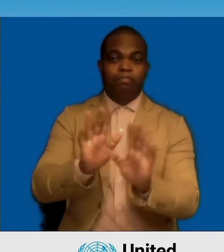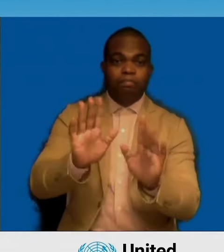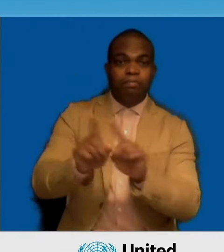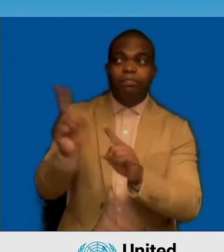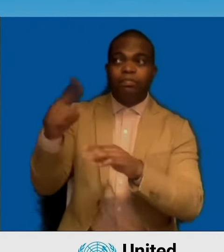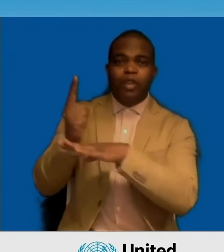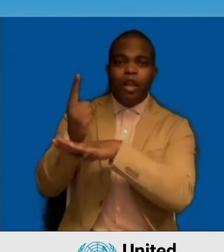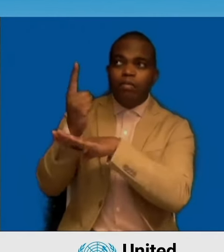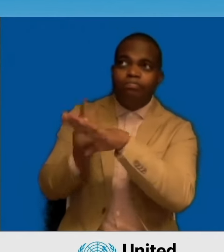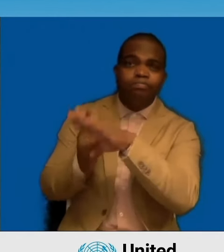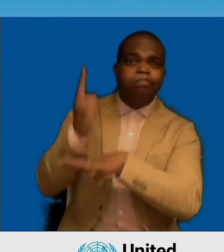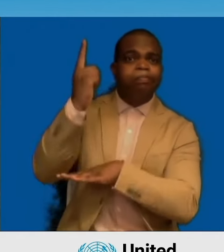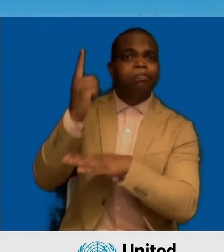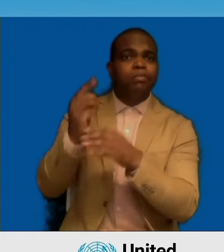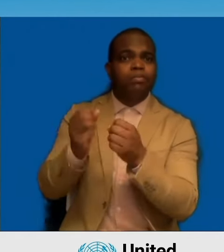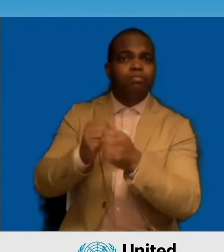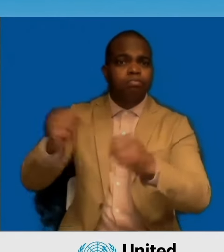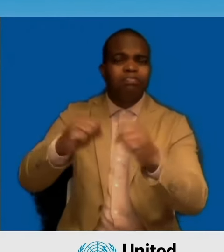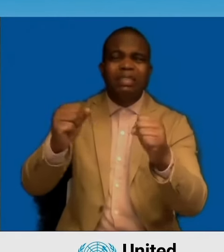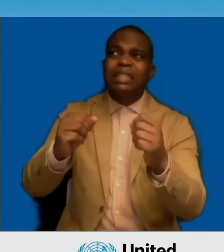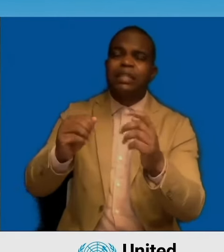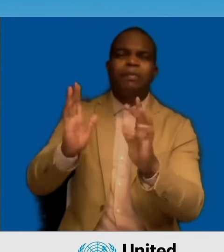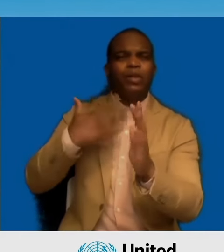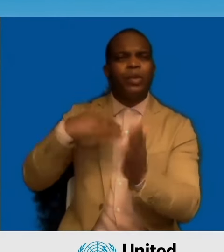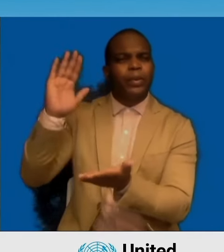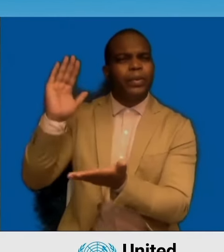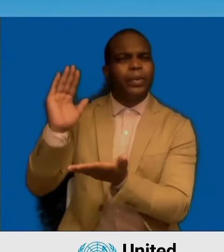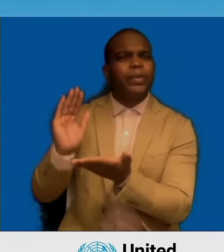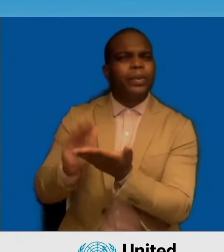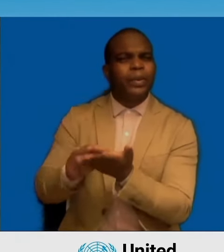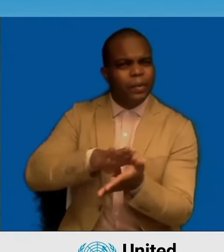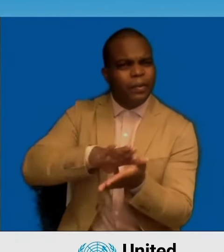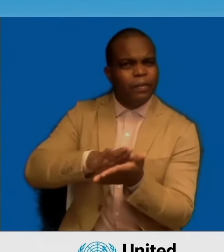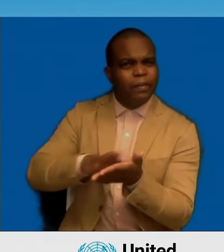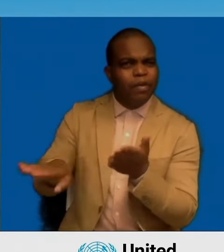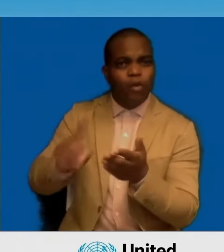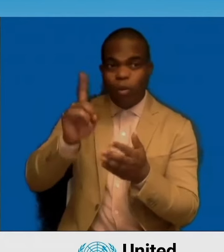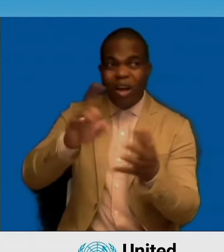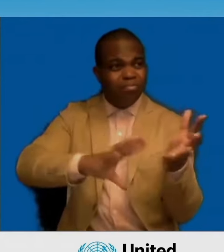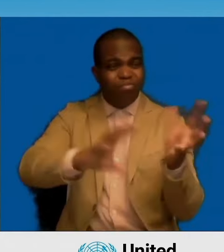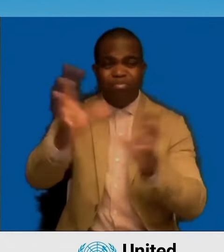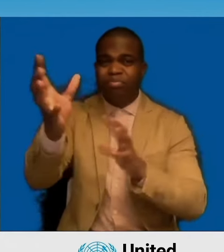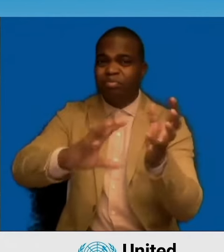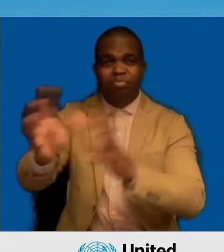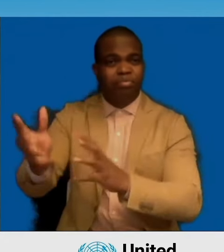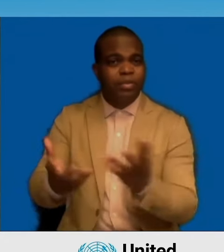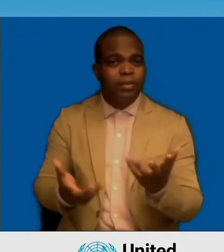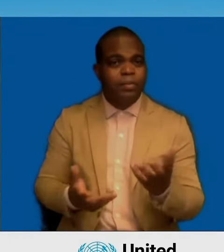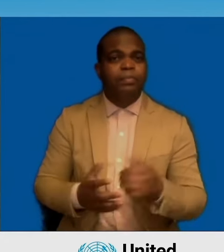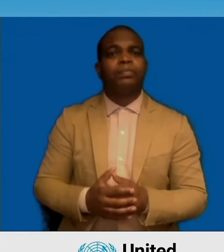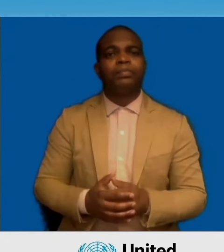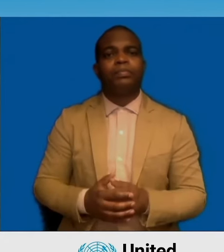to prevent an arms race in space, govern lethal autonomous weapons, and address risks of emerging technologies